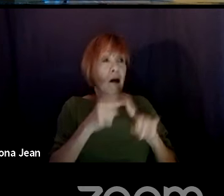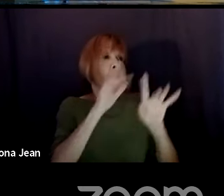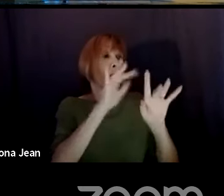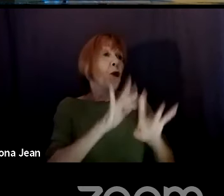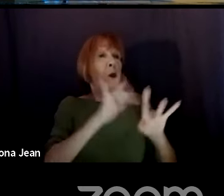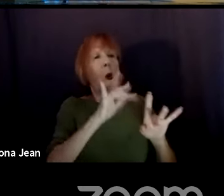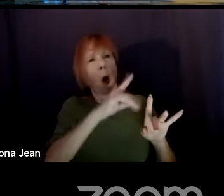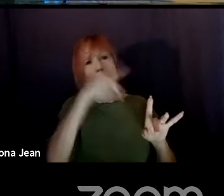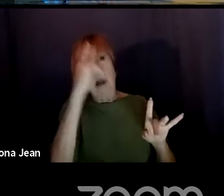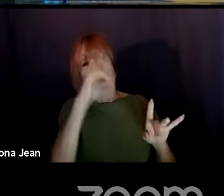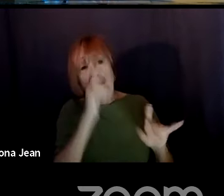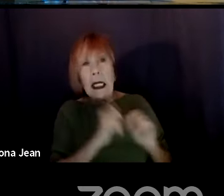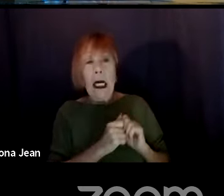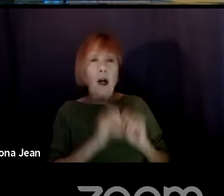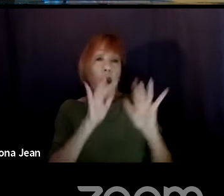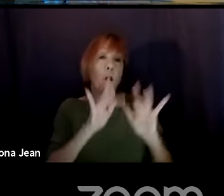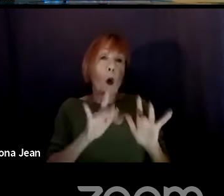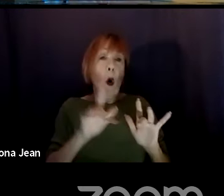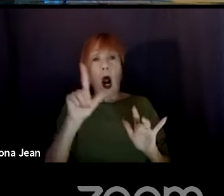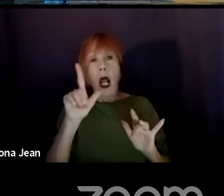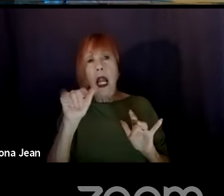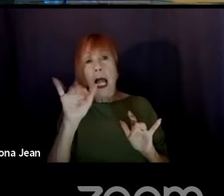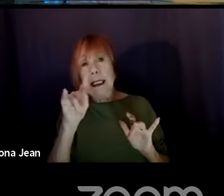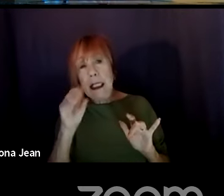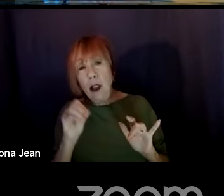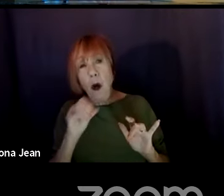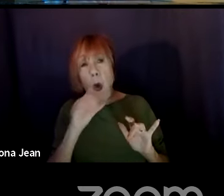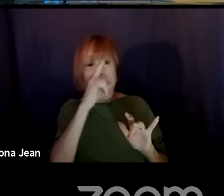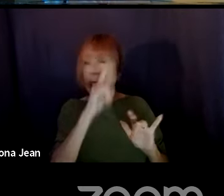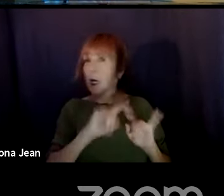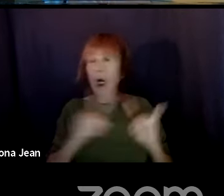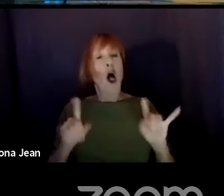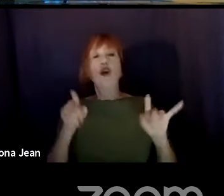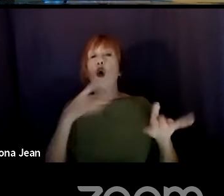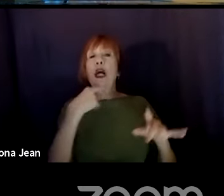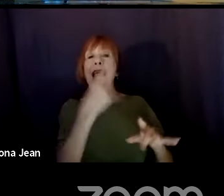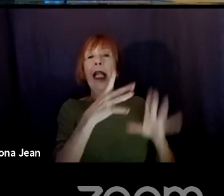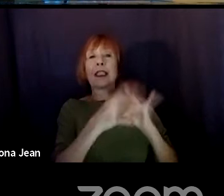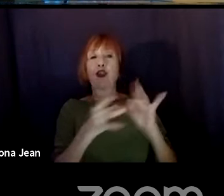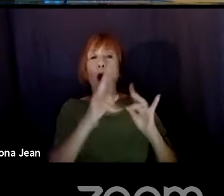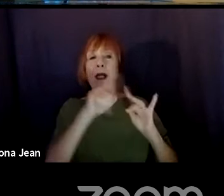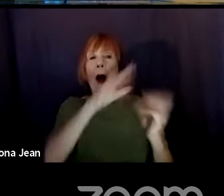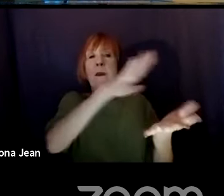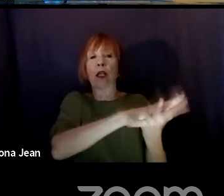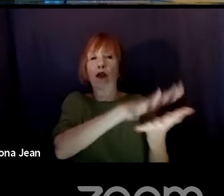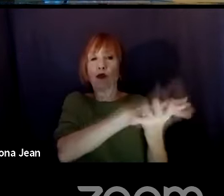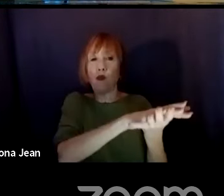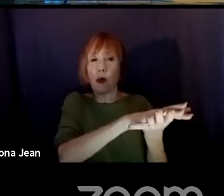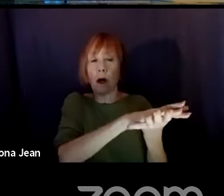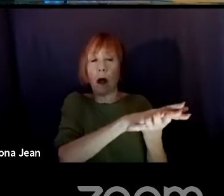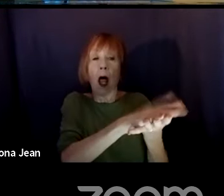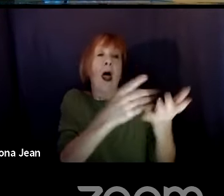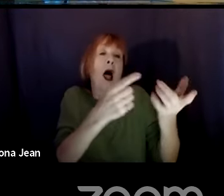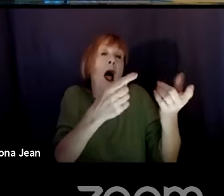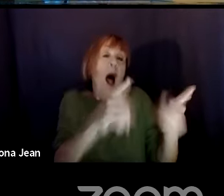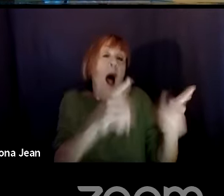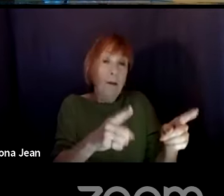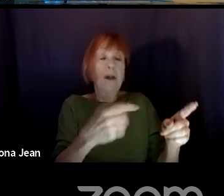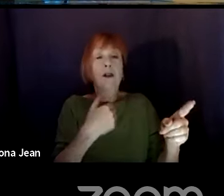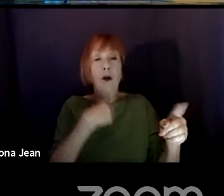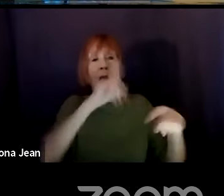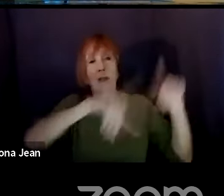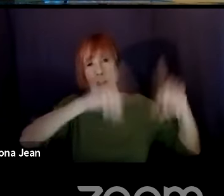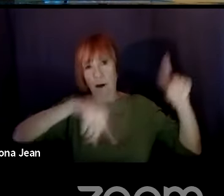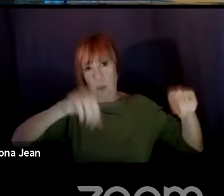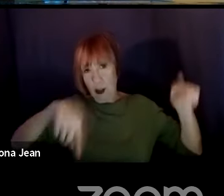kid or a poor Latino kid, right. You're just telling stories about a school that, uh, a workplace that, that